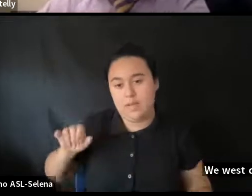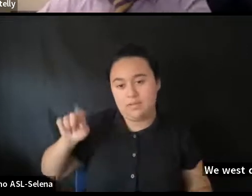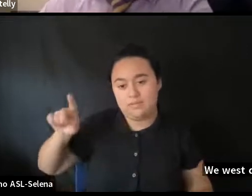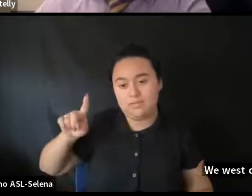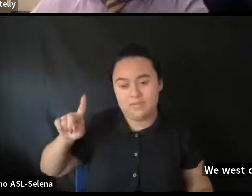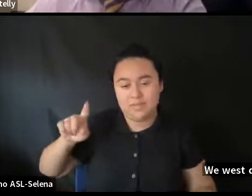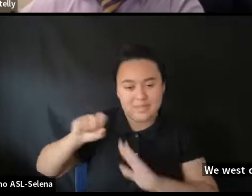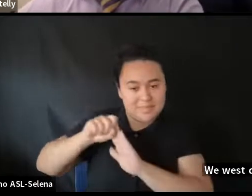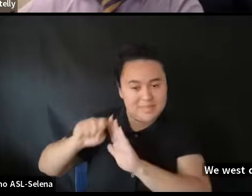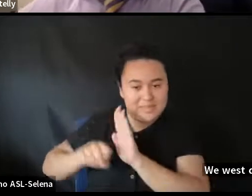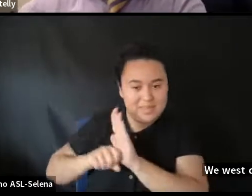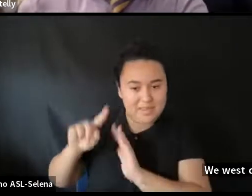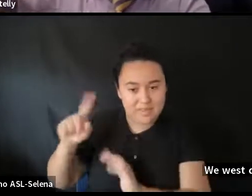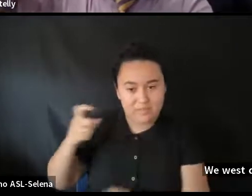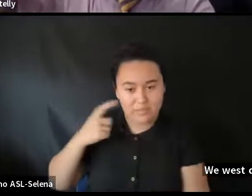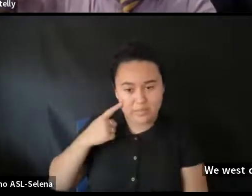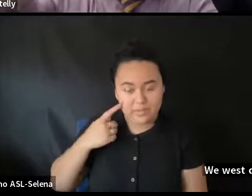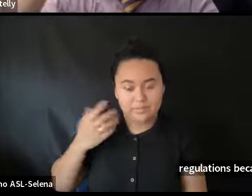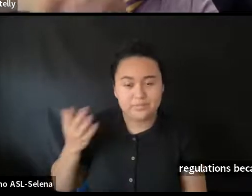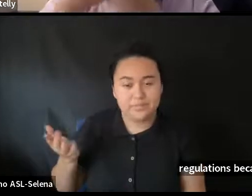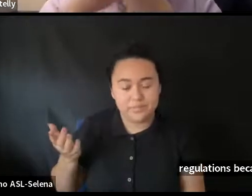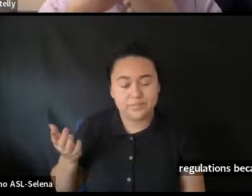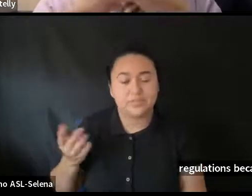So. That's.